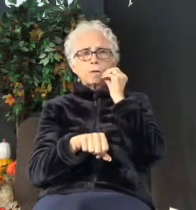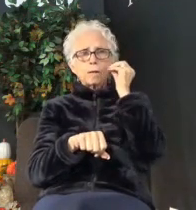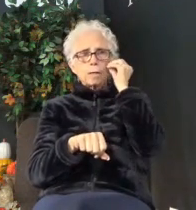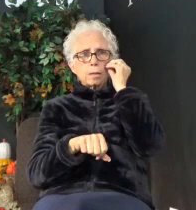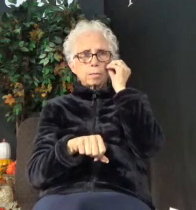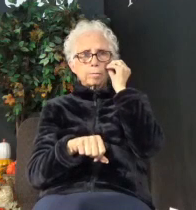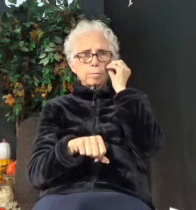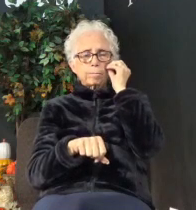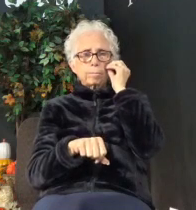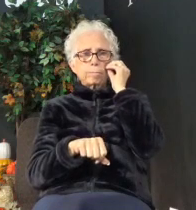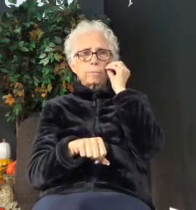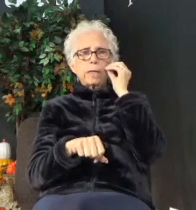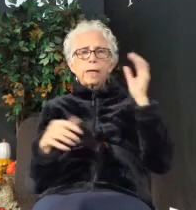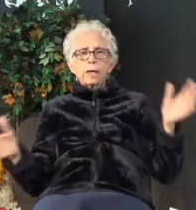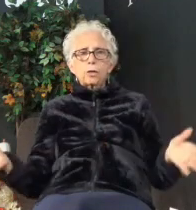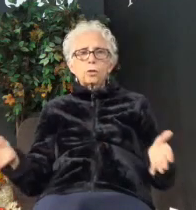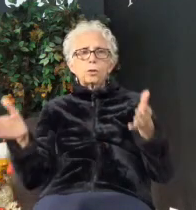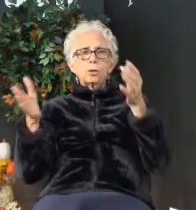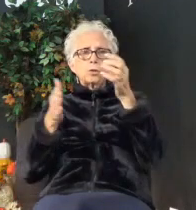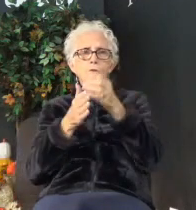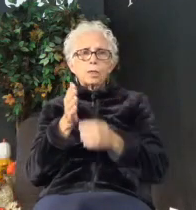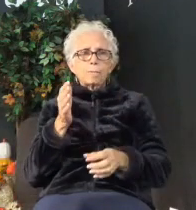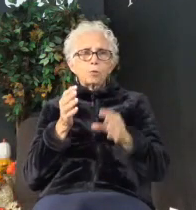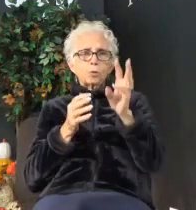encourage you to take chapter 6.